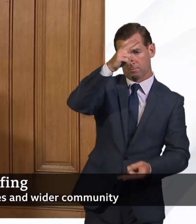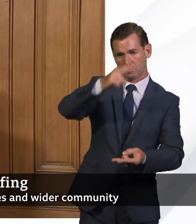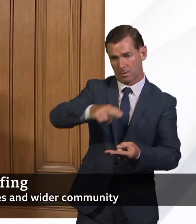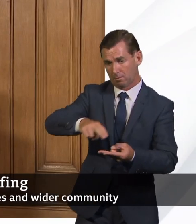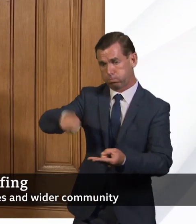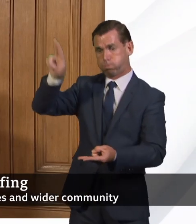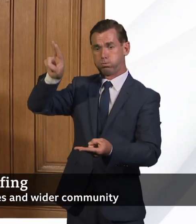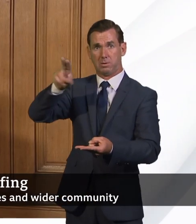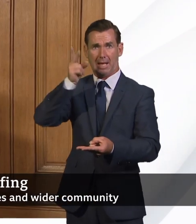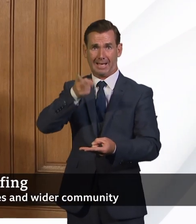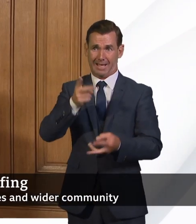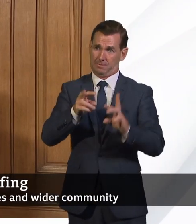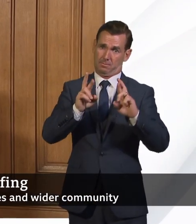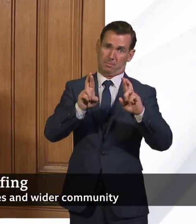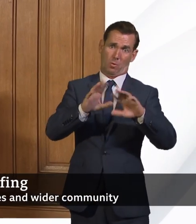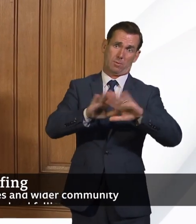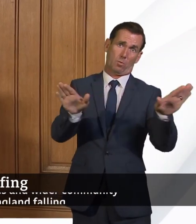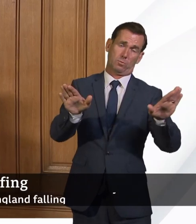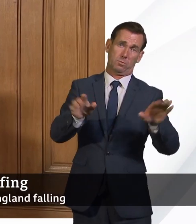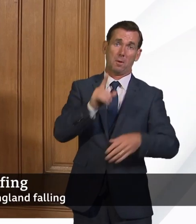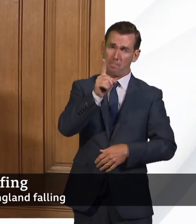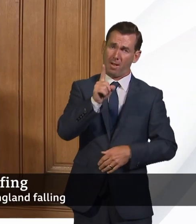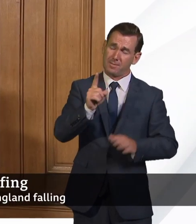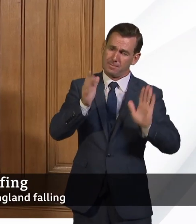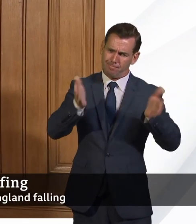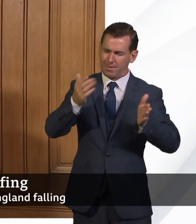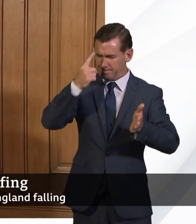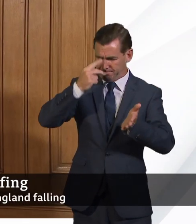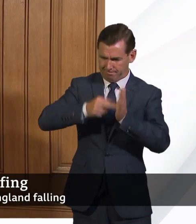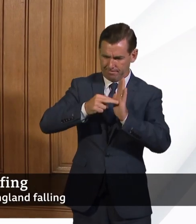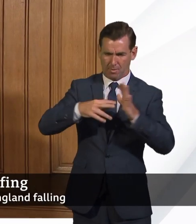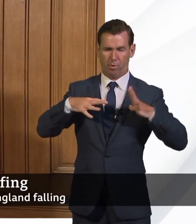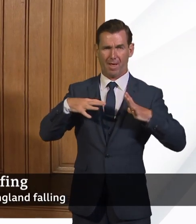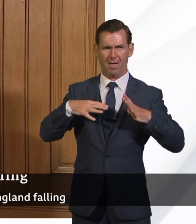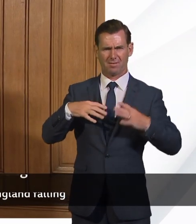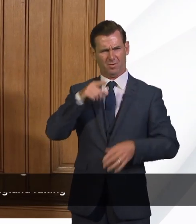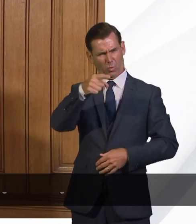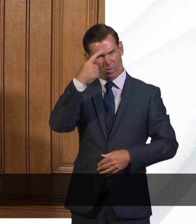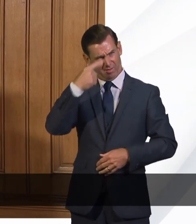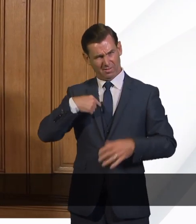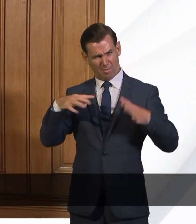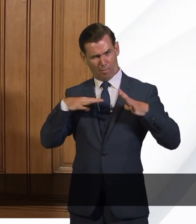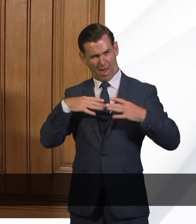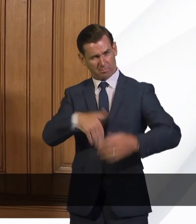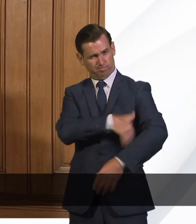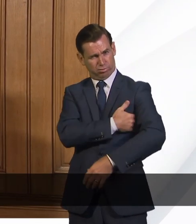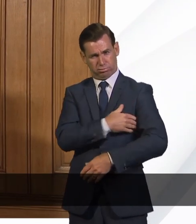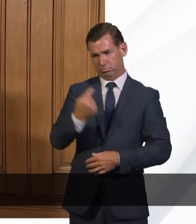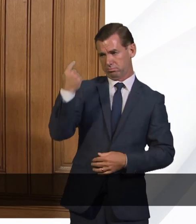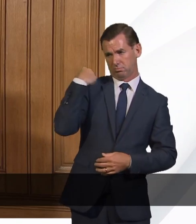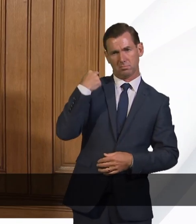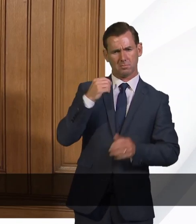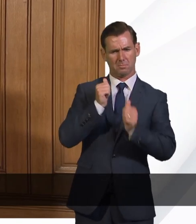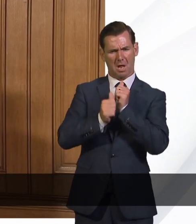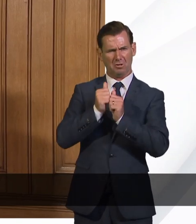we have to think about the possibility and prepare for it. I would take a bit of issue that the NHS was poorly prepared, because I think the NHS did an absolutely magnificent